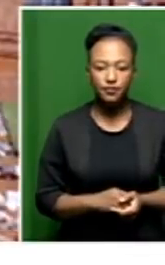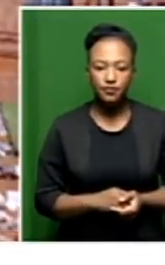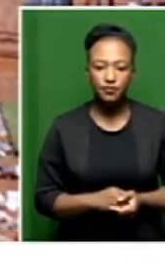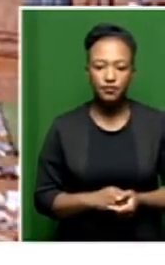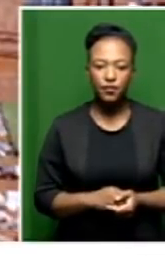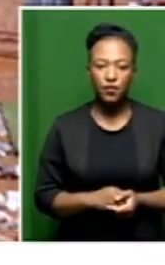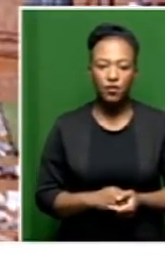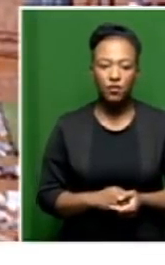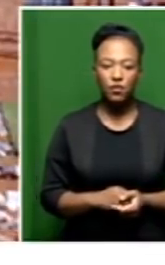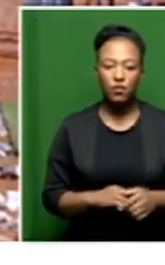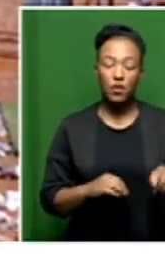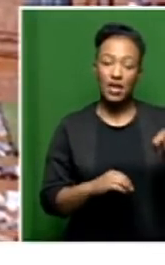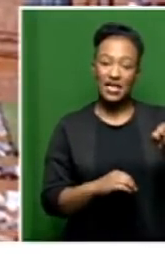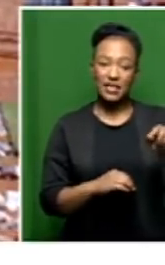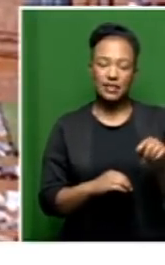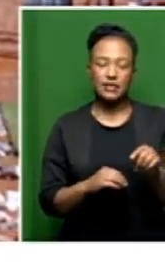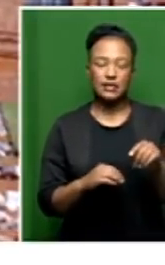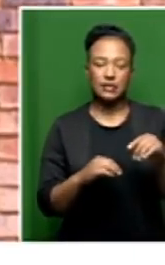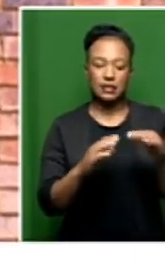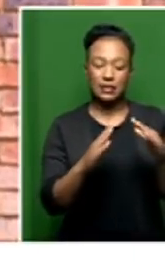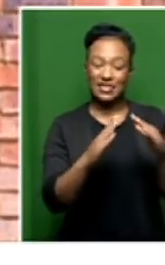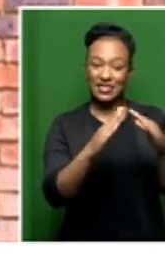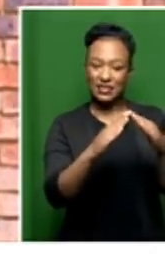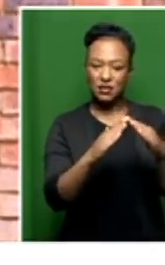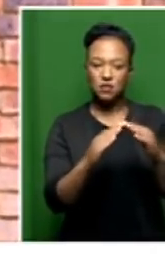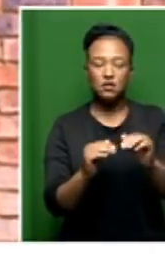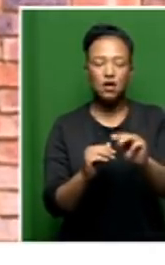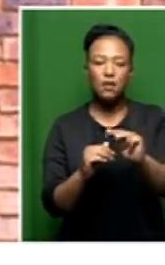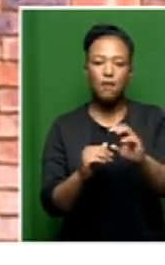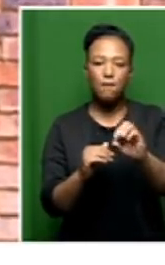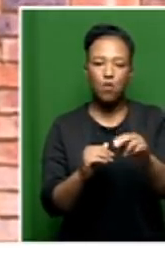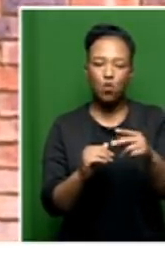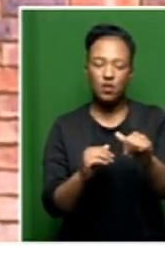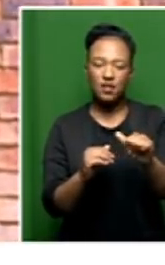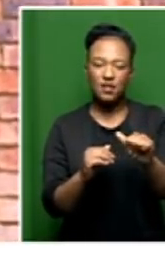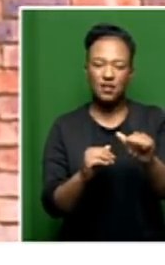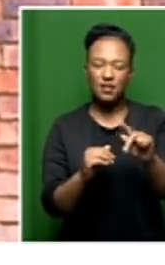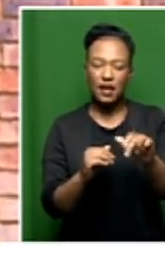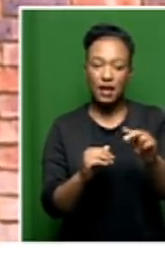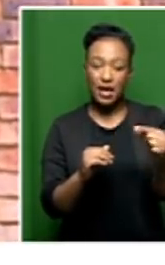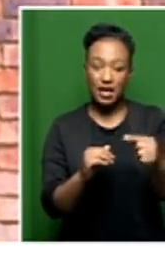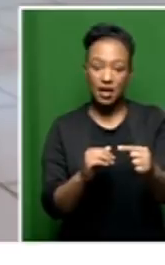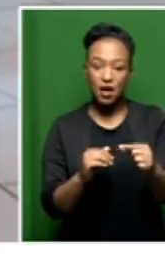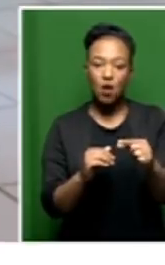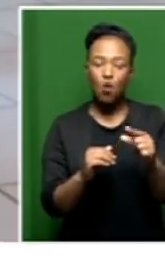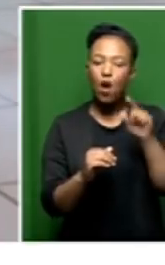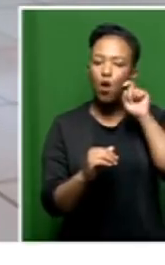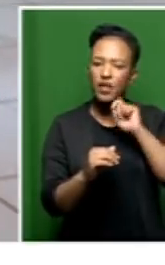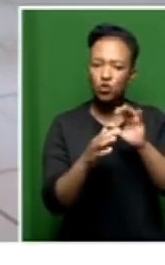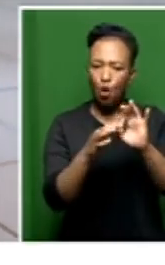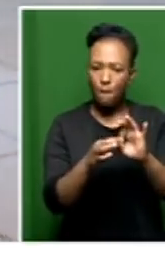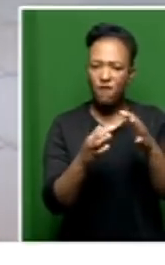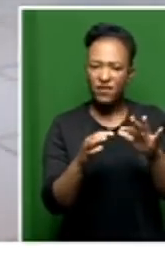This is Motla Gengi 20 prototype old age home, commissioned by the Houteng Department of Social Development in 2009.